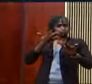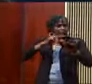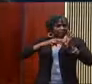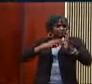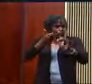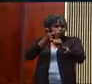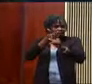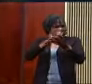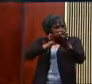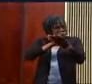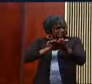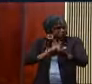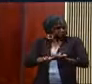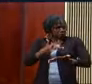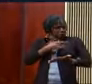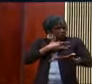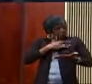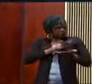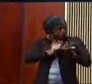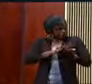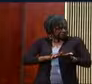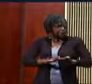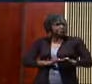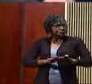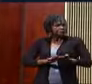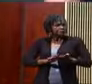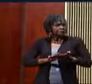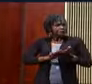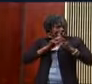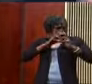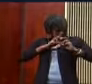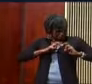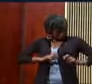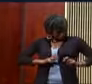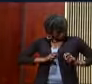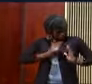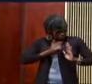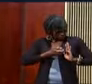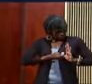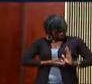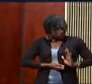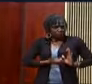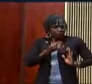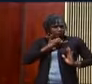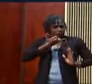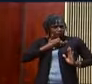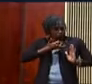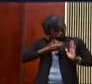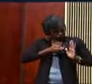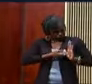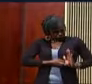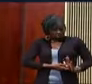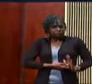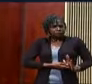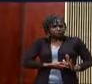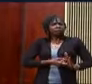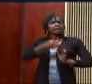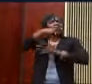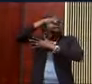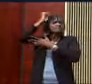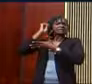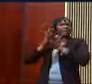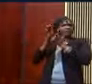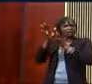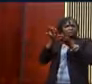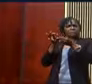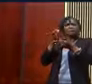prayer. And the power of prayer will clear out the trash. So David said, God created me a clean heart and